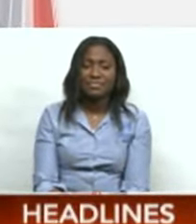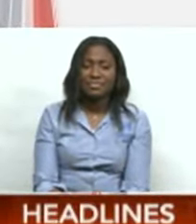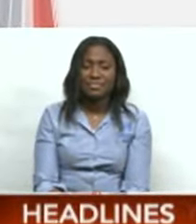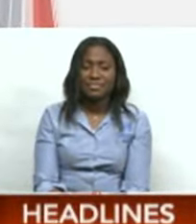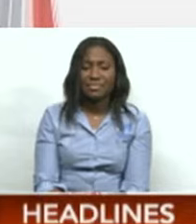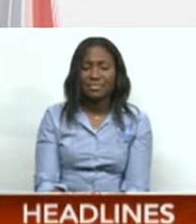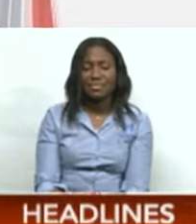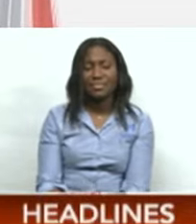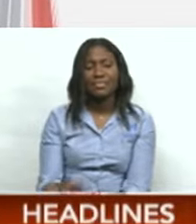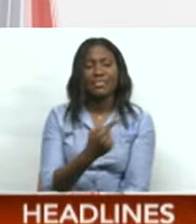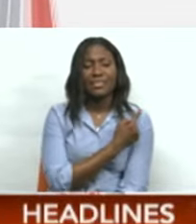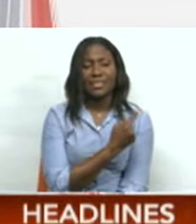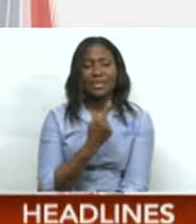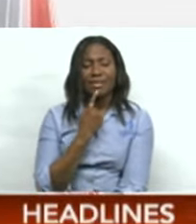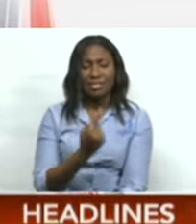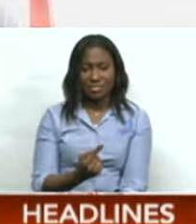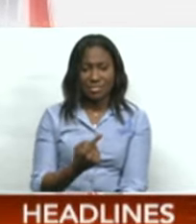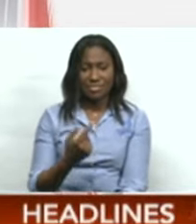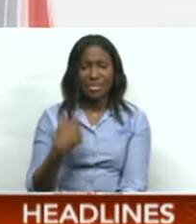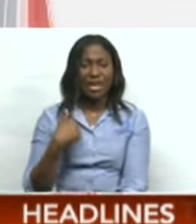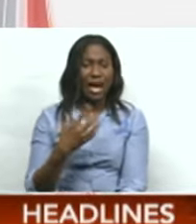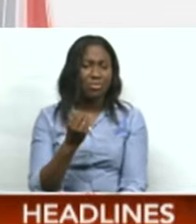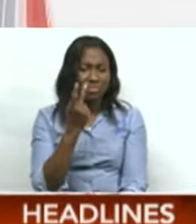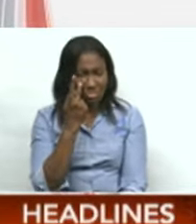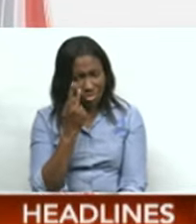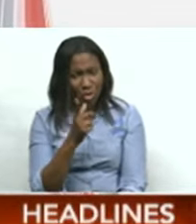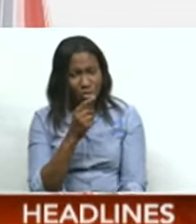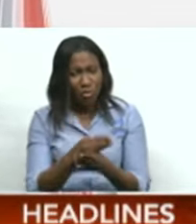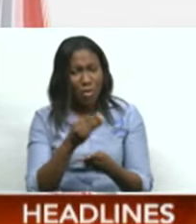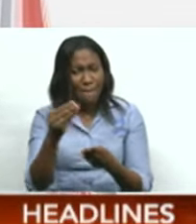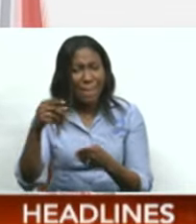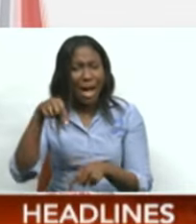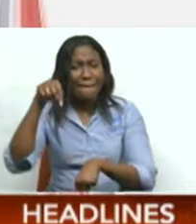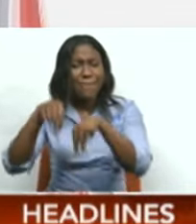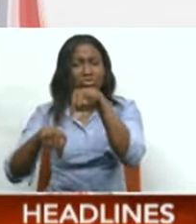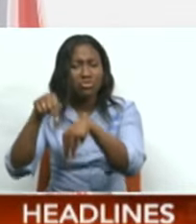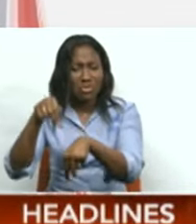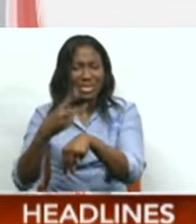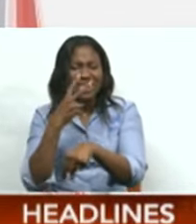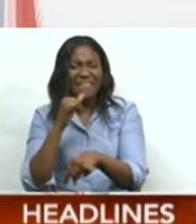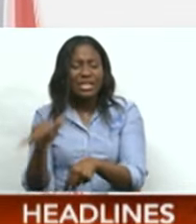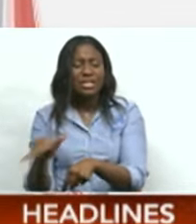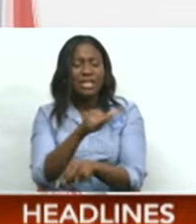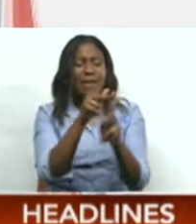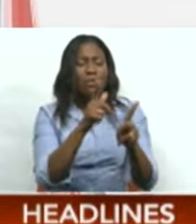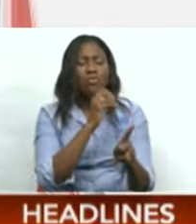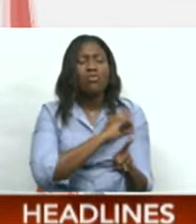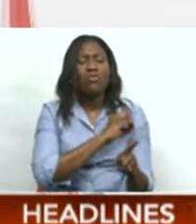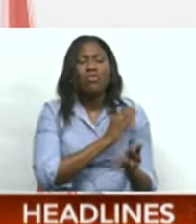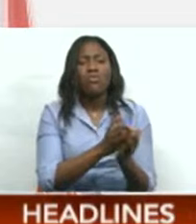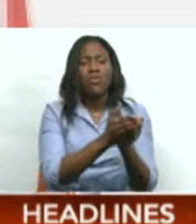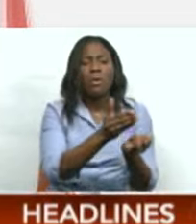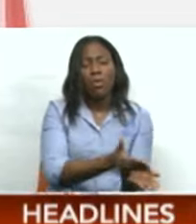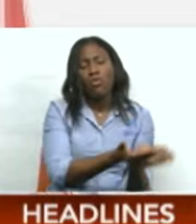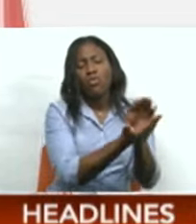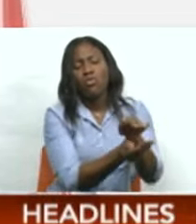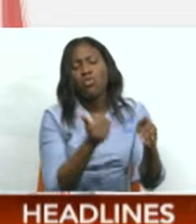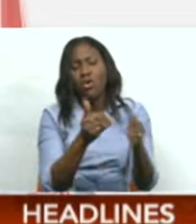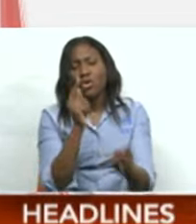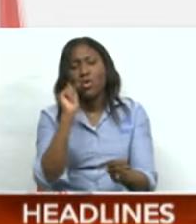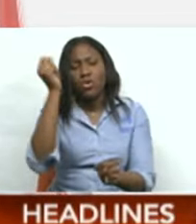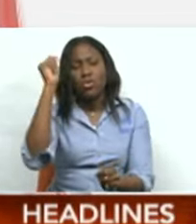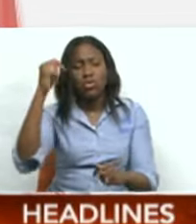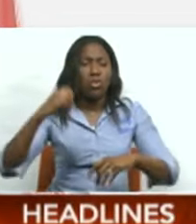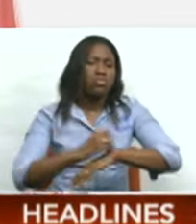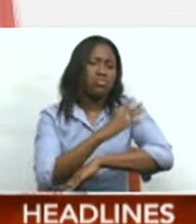We'll wait until we hear the name to see if it's the same name that corresponds with what I wish to blow